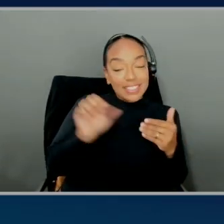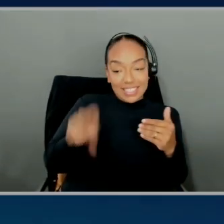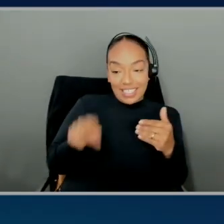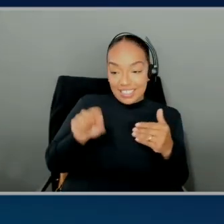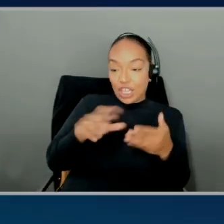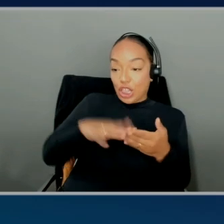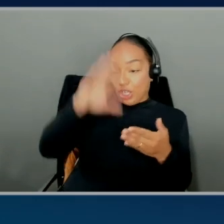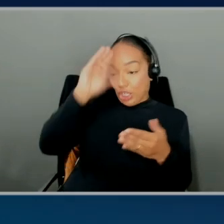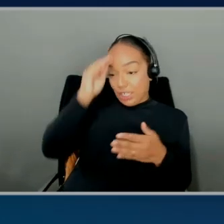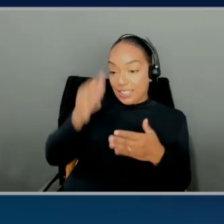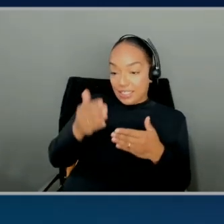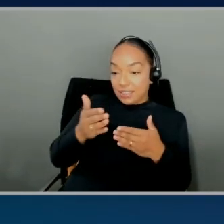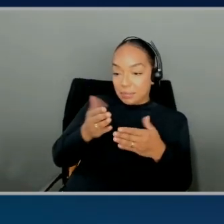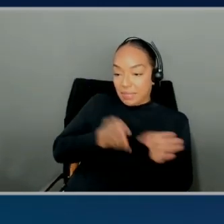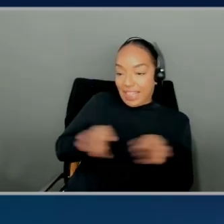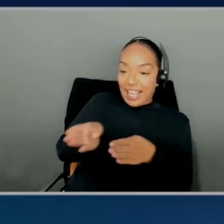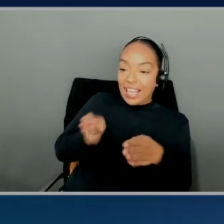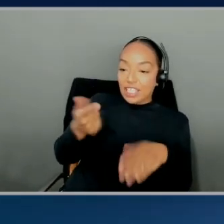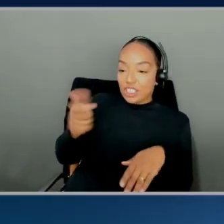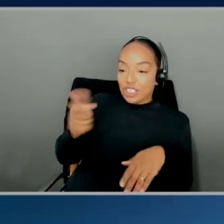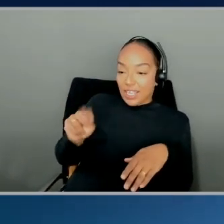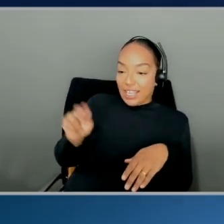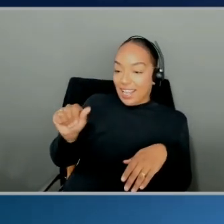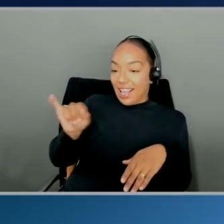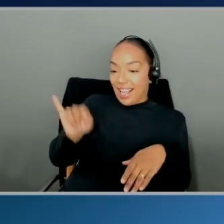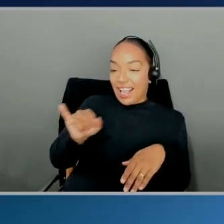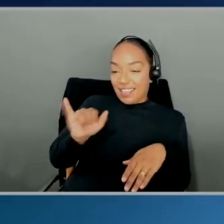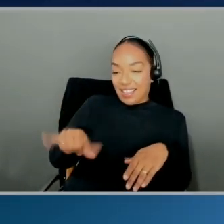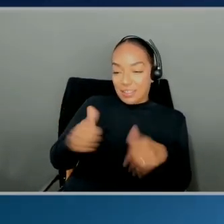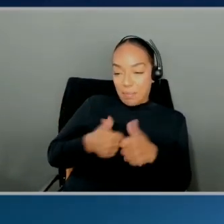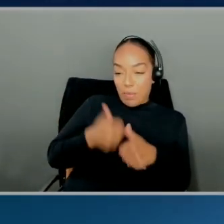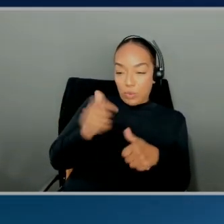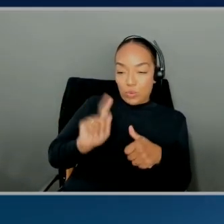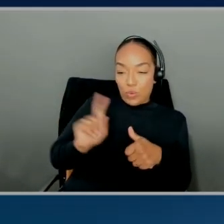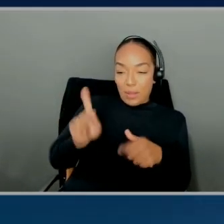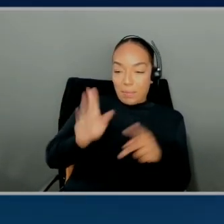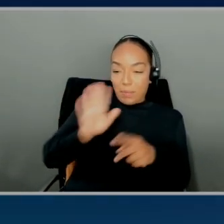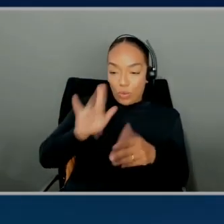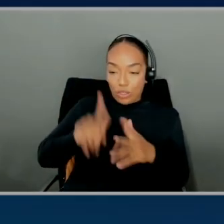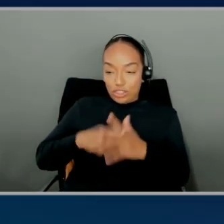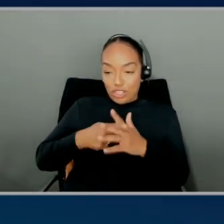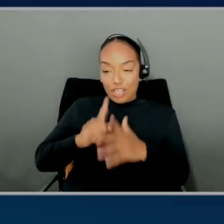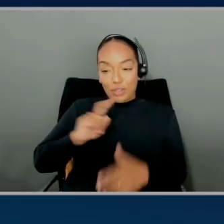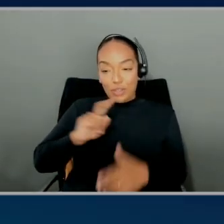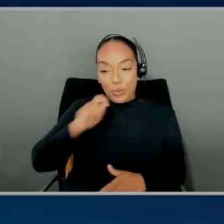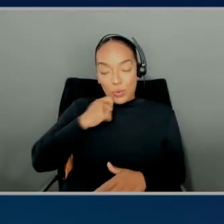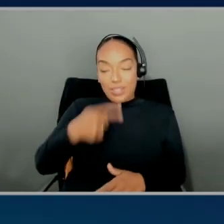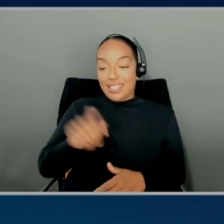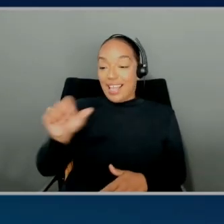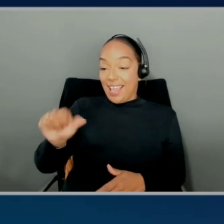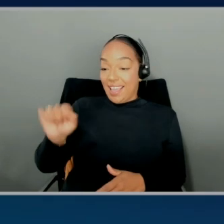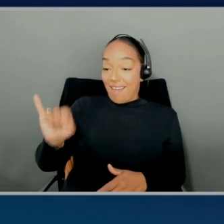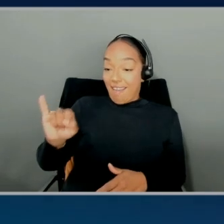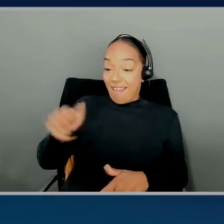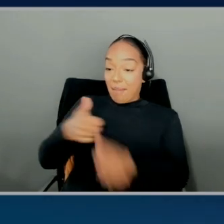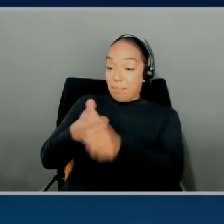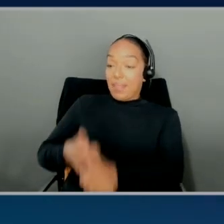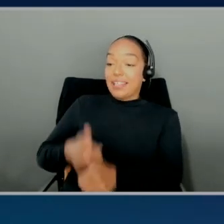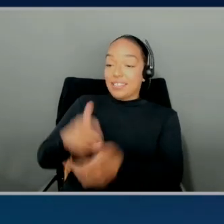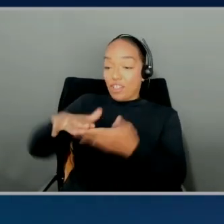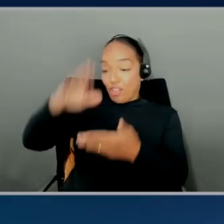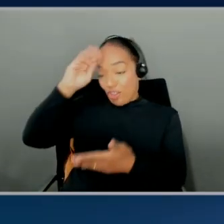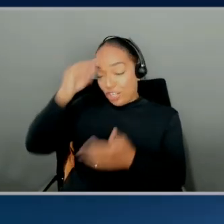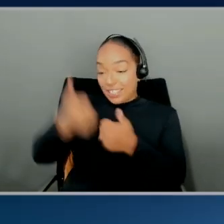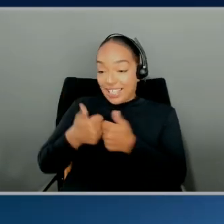generative AI. think that's where a lot of people will start. Plus it's just kind of cool to me. is so cool. It's an AI based learning game and we're talking about the AI training